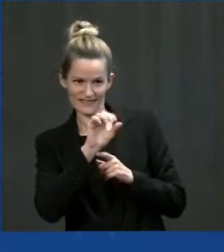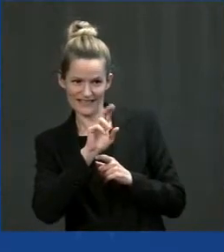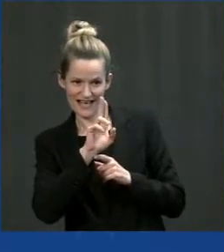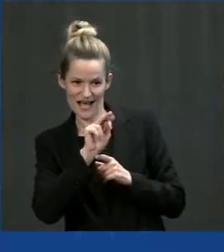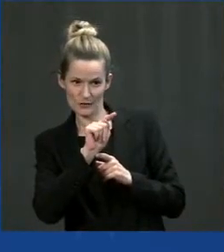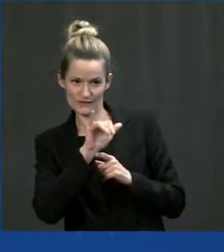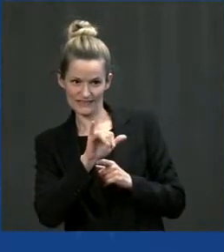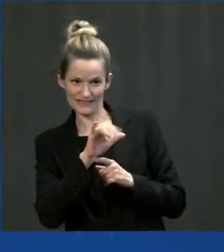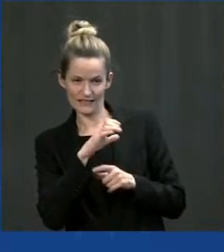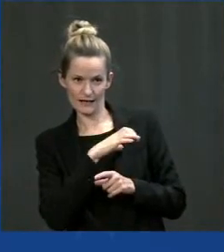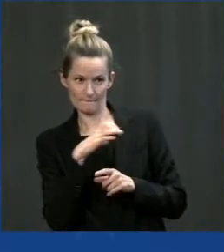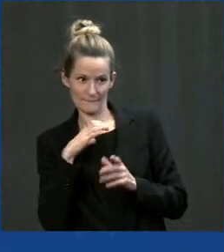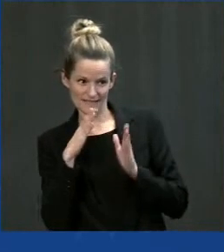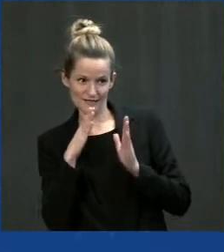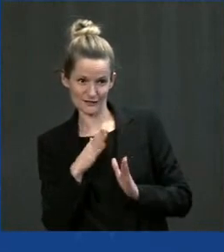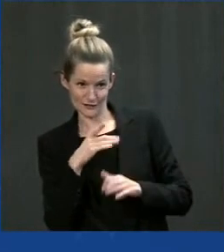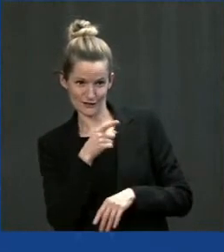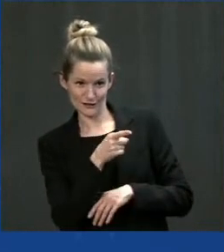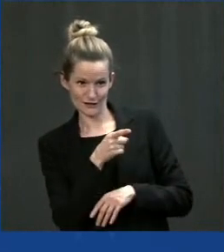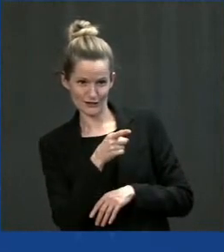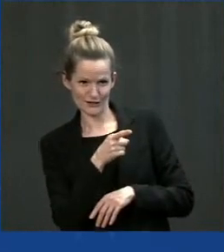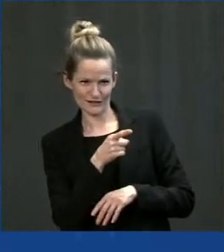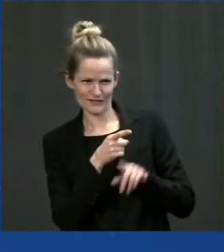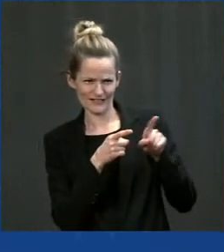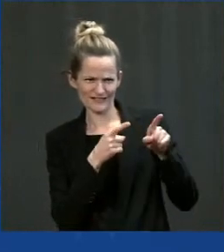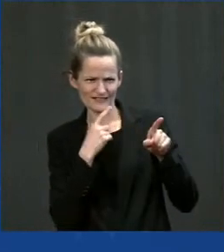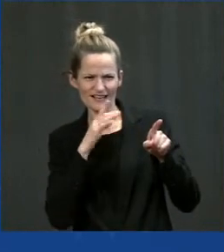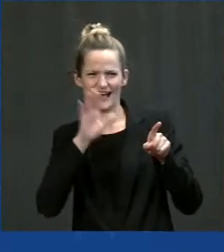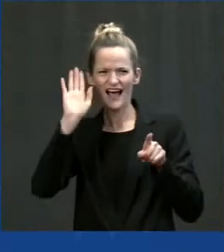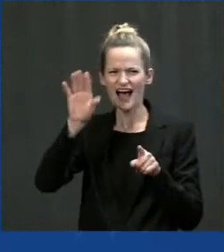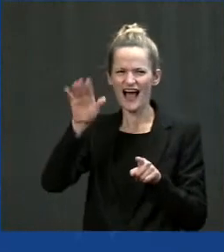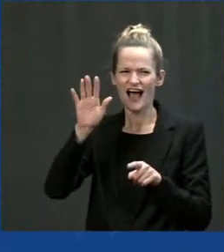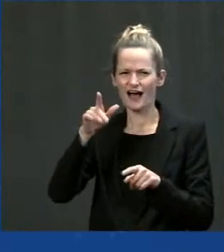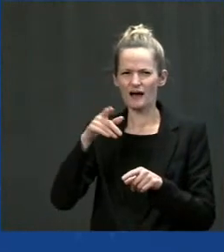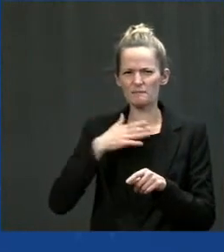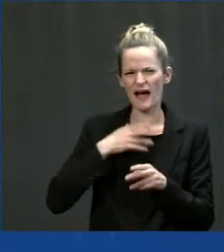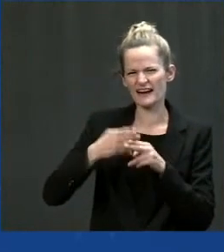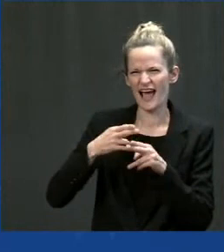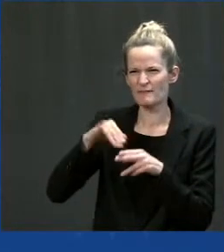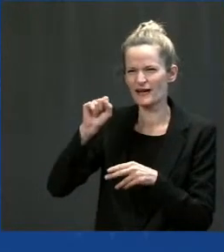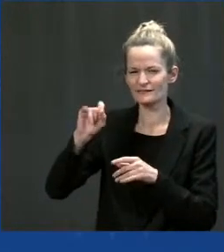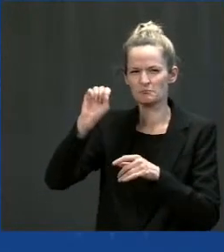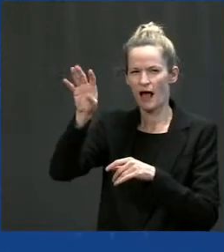look at you and smile and say, yeah. And you know what they're thinking. What do you do? What does a commissioner do?